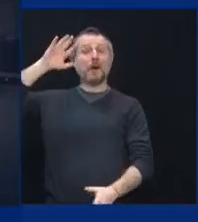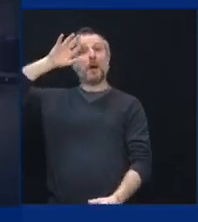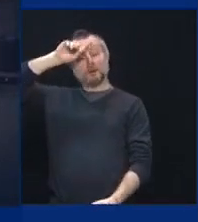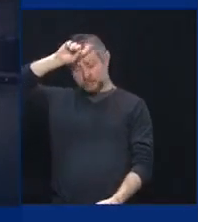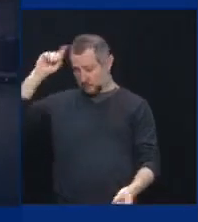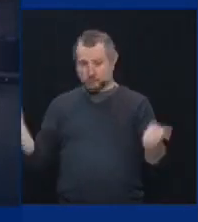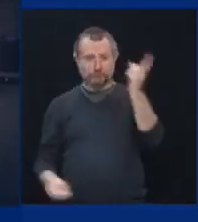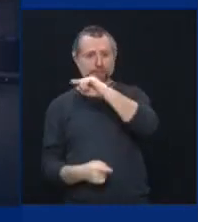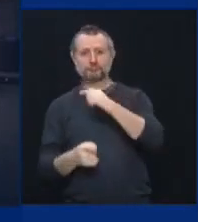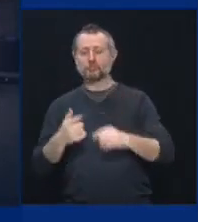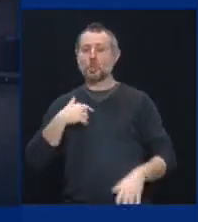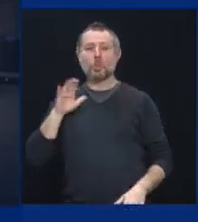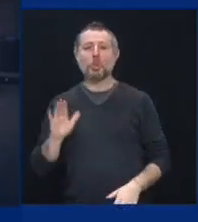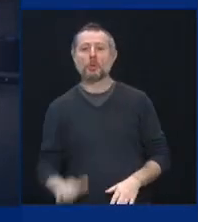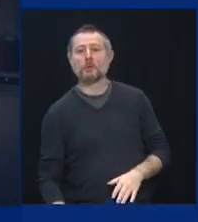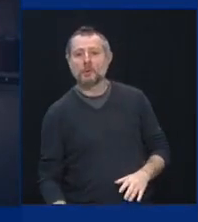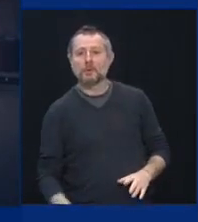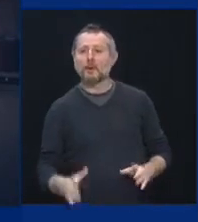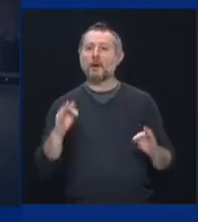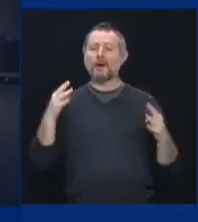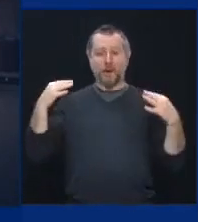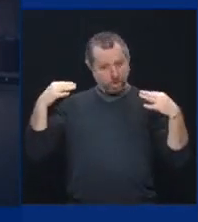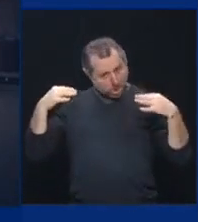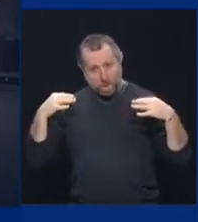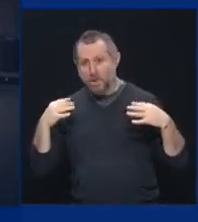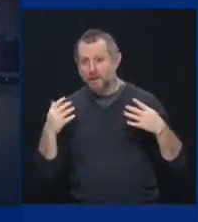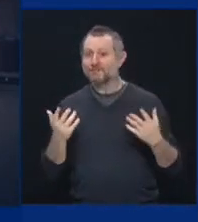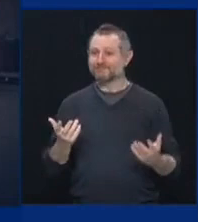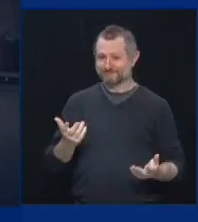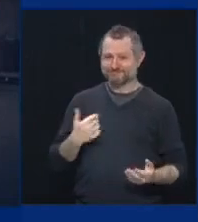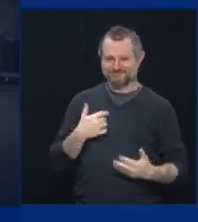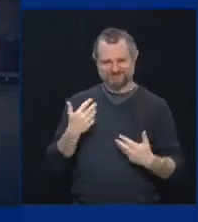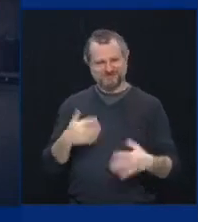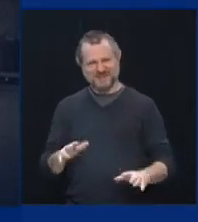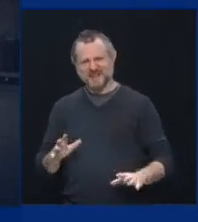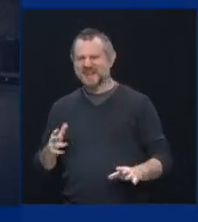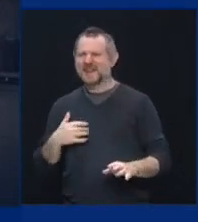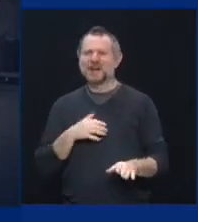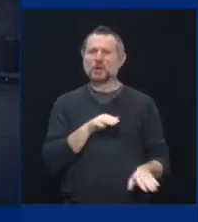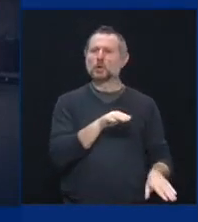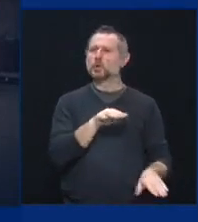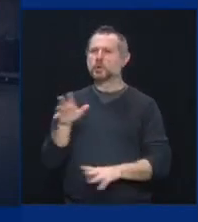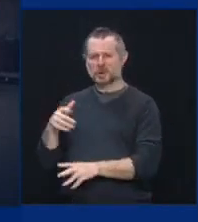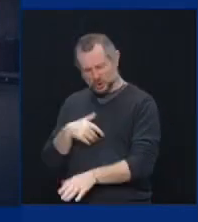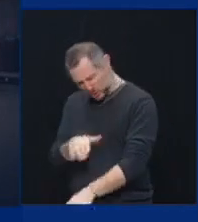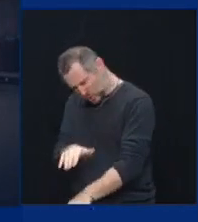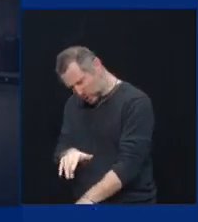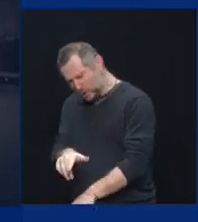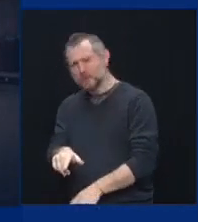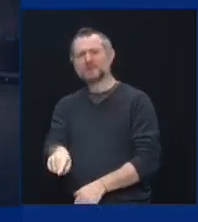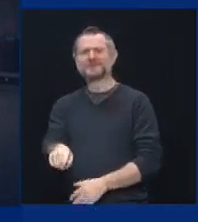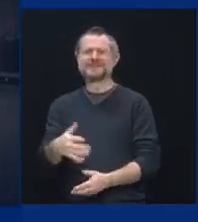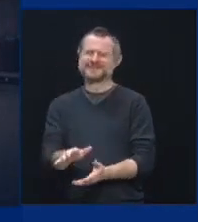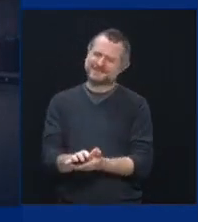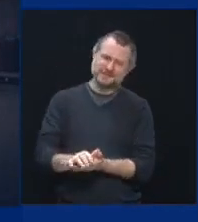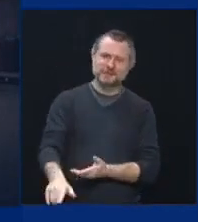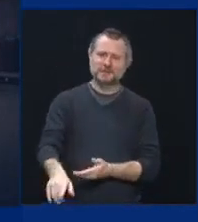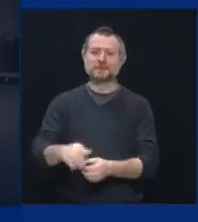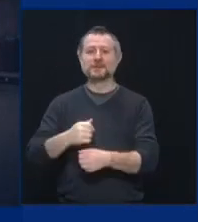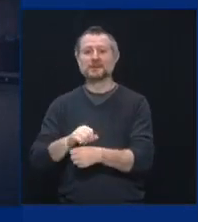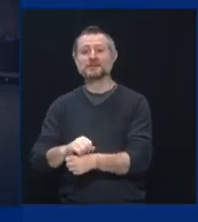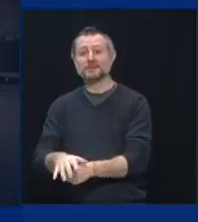America. We have beaten this virus like no other state in the nation has. And we've done it by being